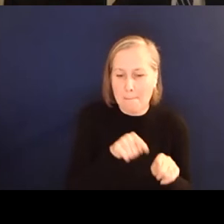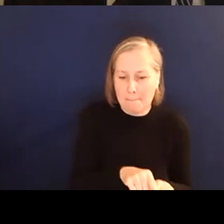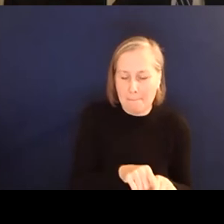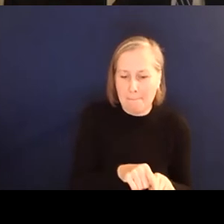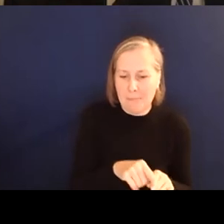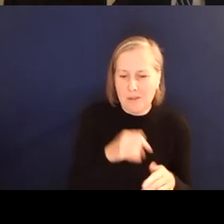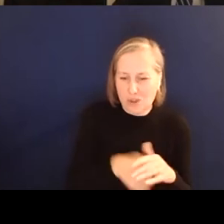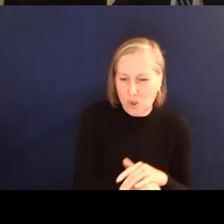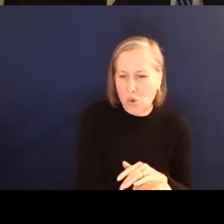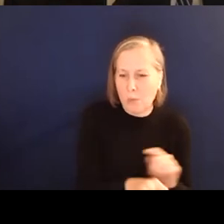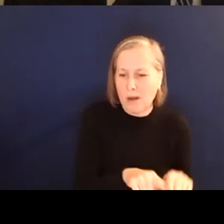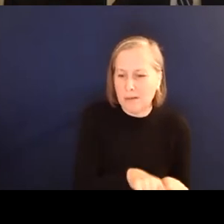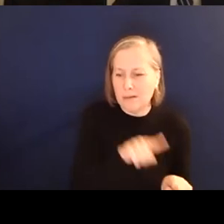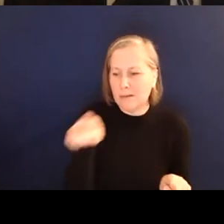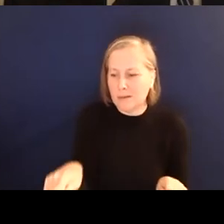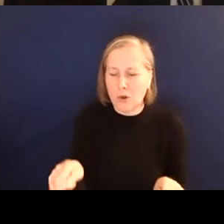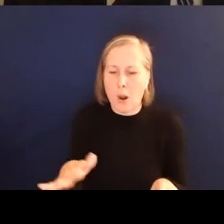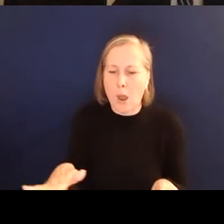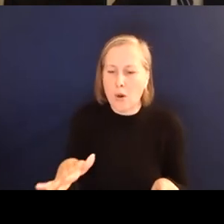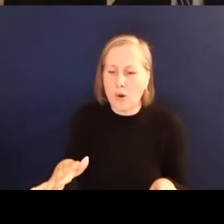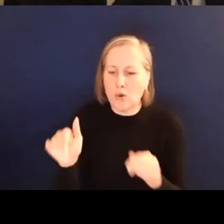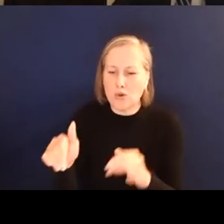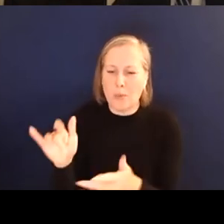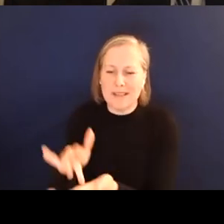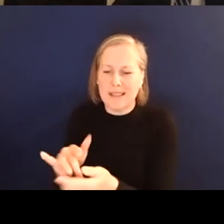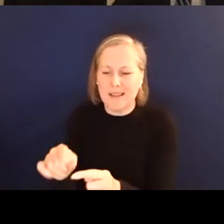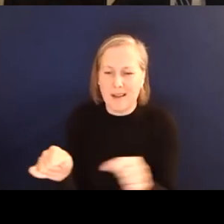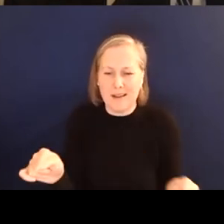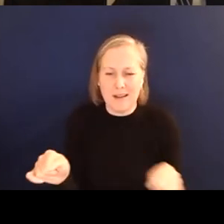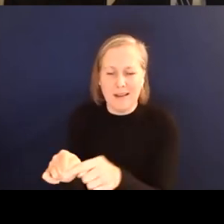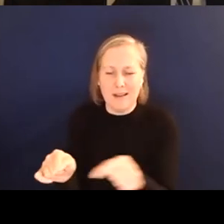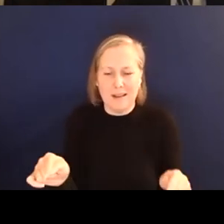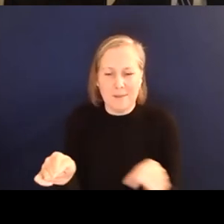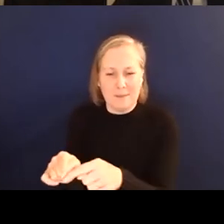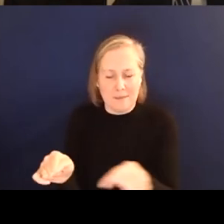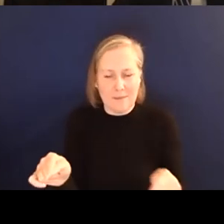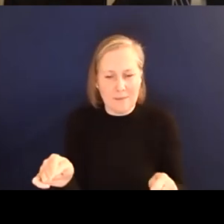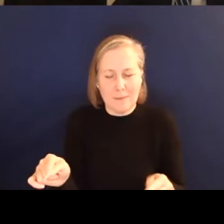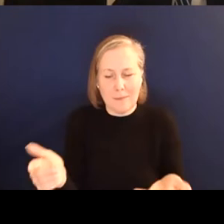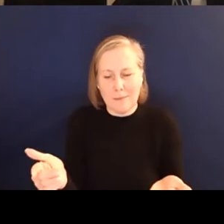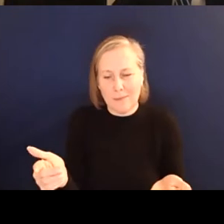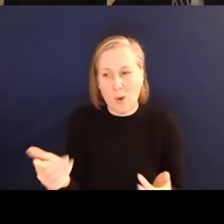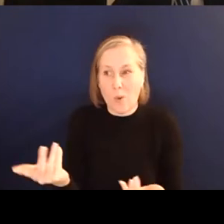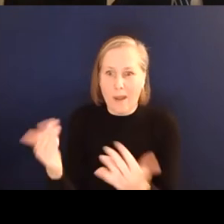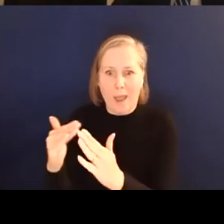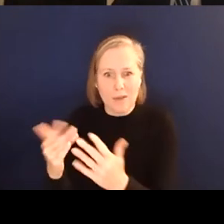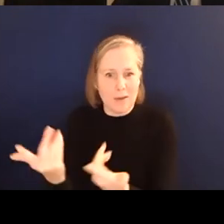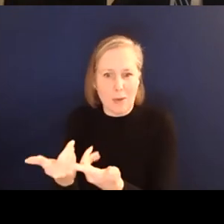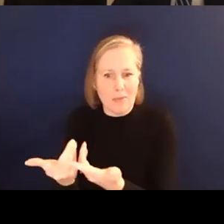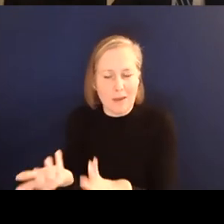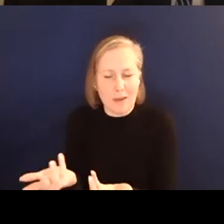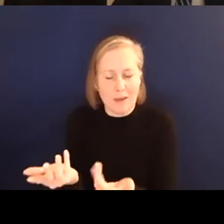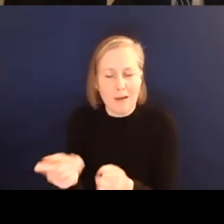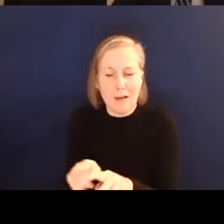to a local shopping center or housing complex. So it could be for the, for